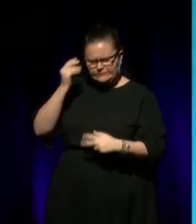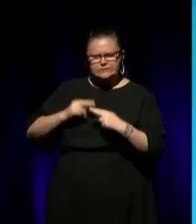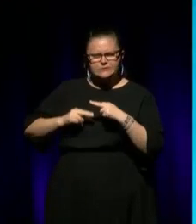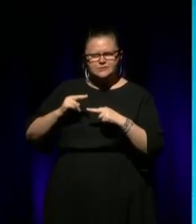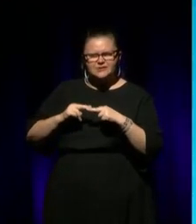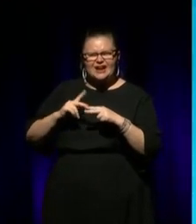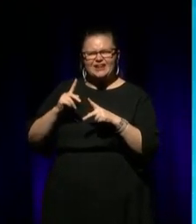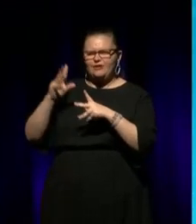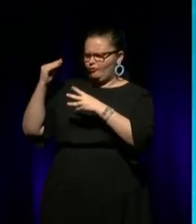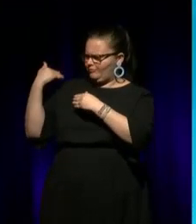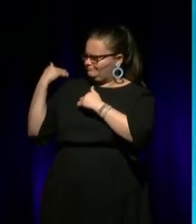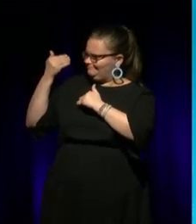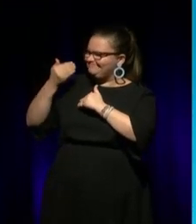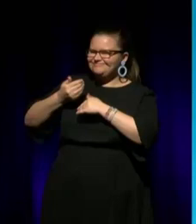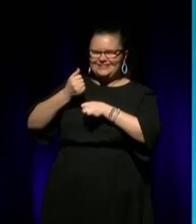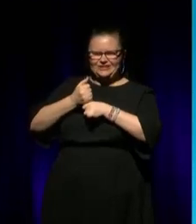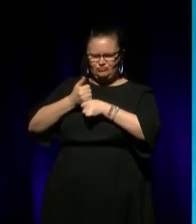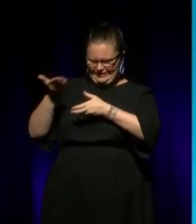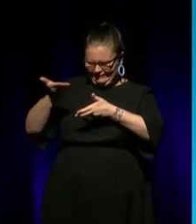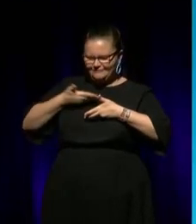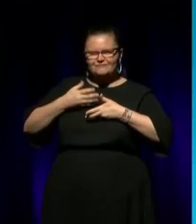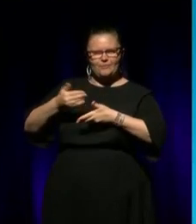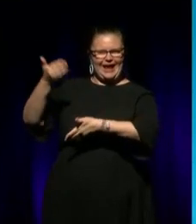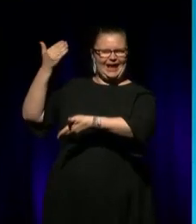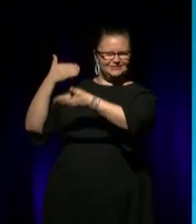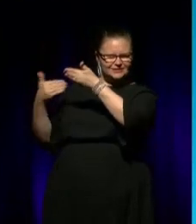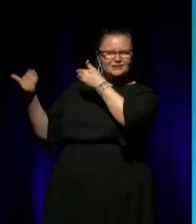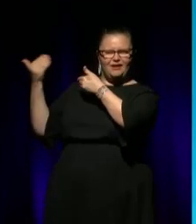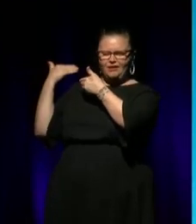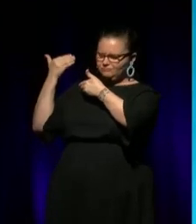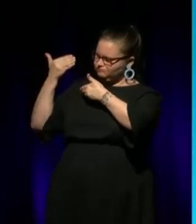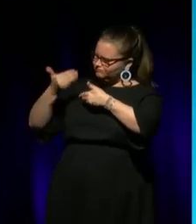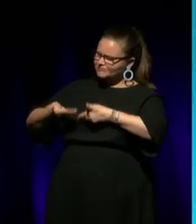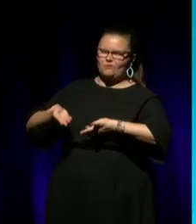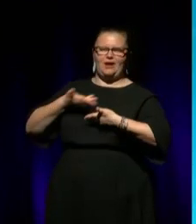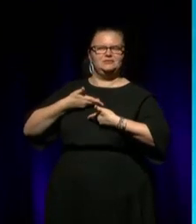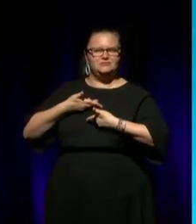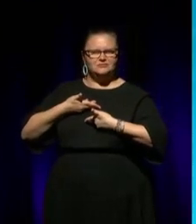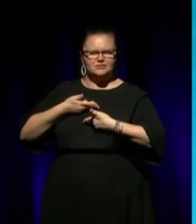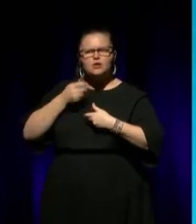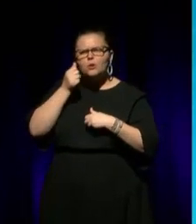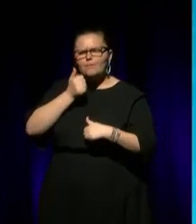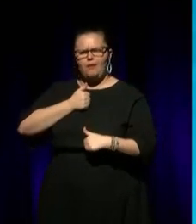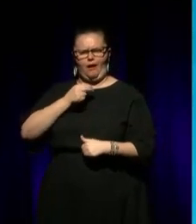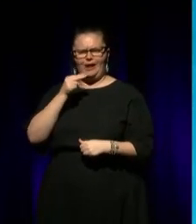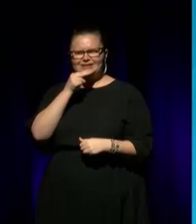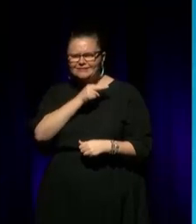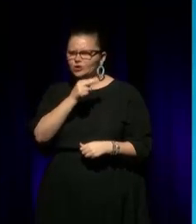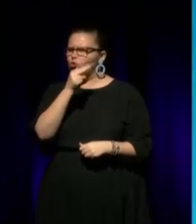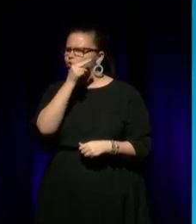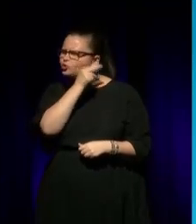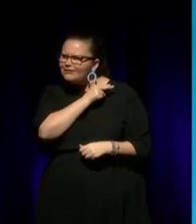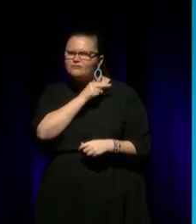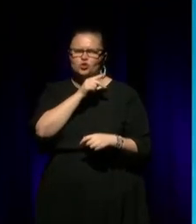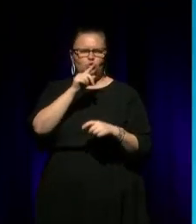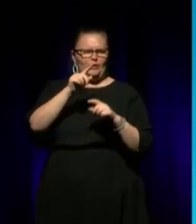what we carry from our mum and dad, that's what we carry from our ancestors, you know, and, I know with my nieces and nephew, and my great nieces and my